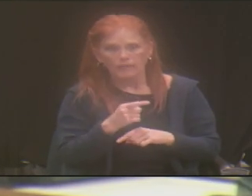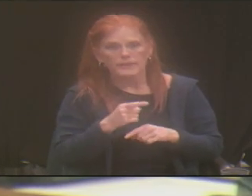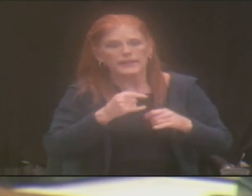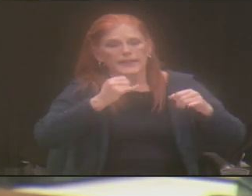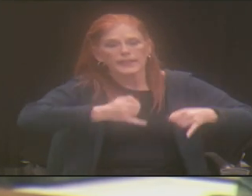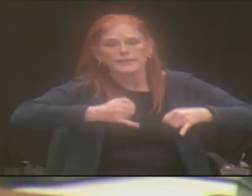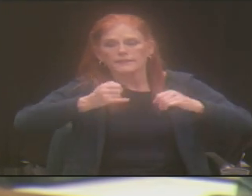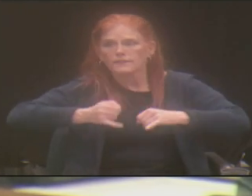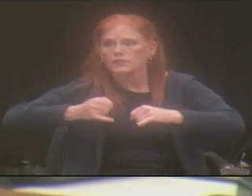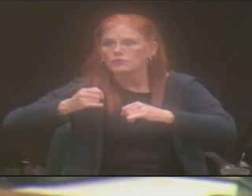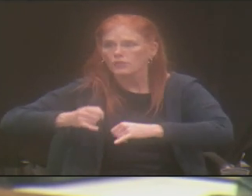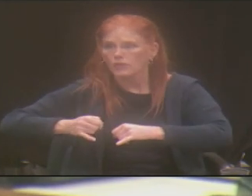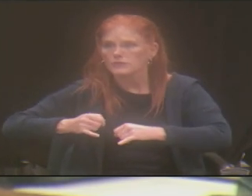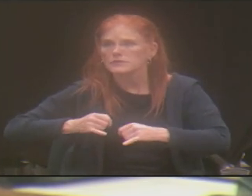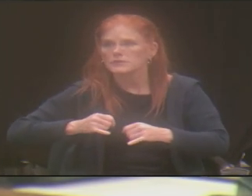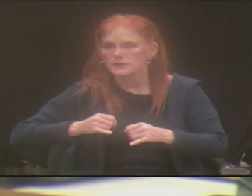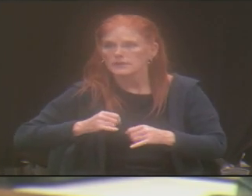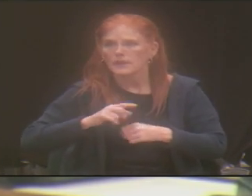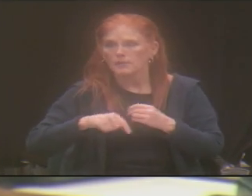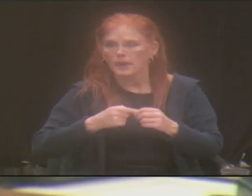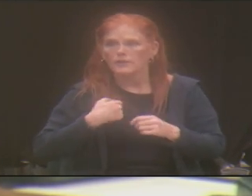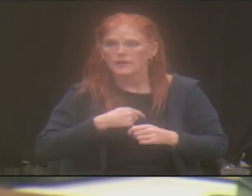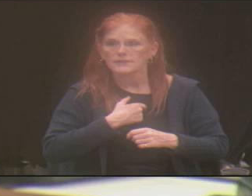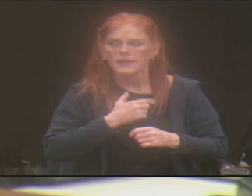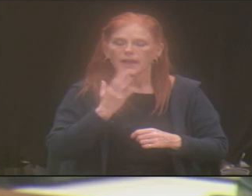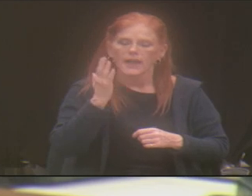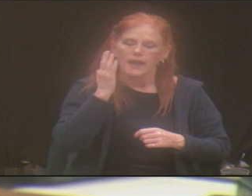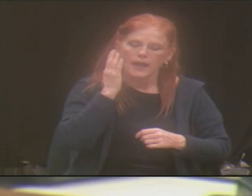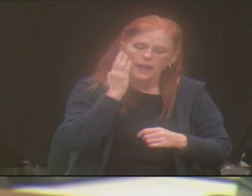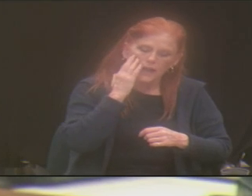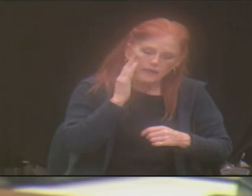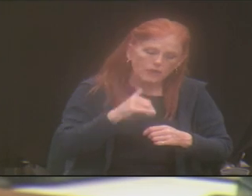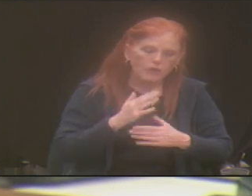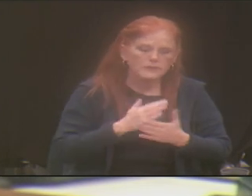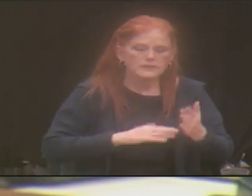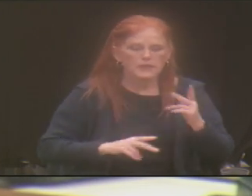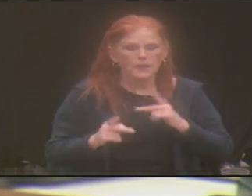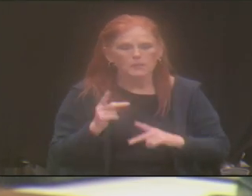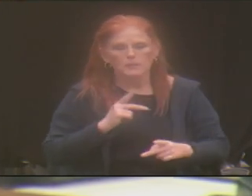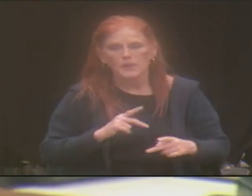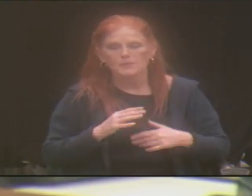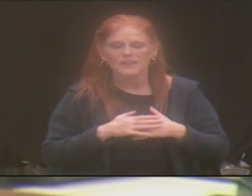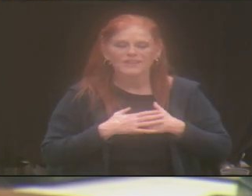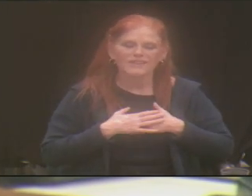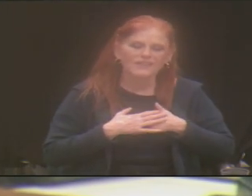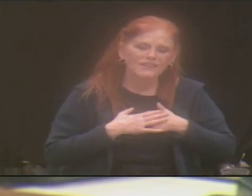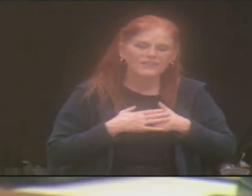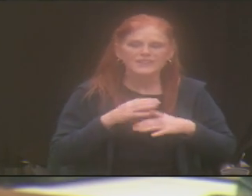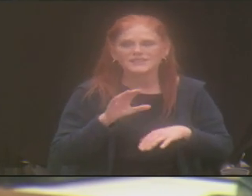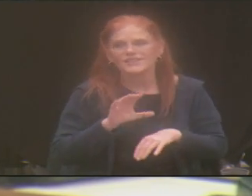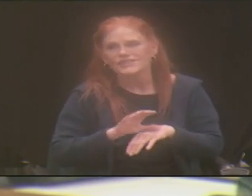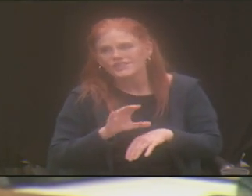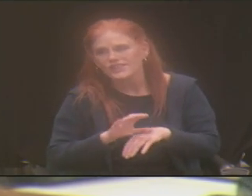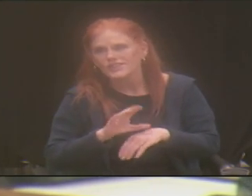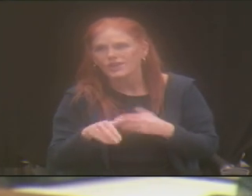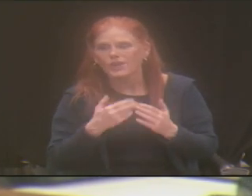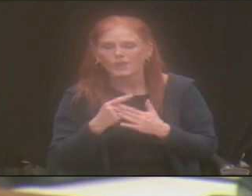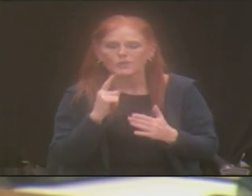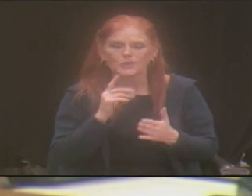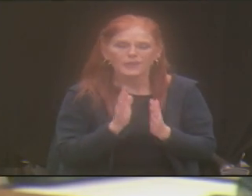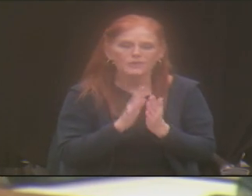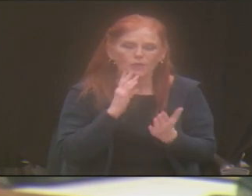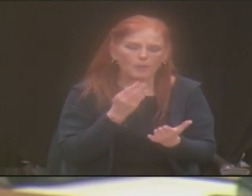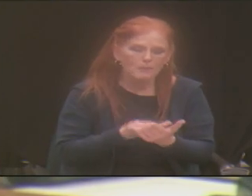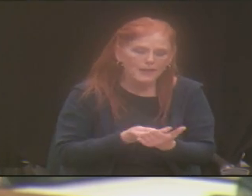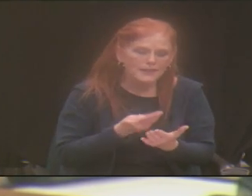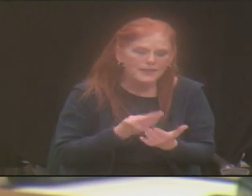about us. And I know some people dread coming, oh, it's a church. All they're going to do is hit us up for money or they're going